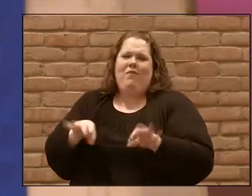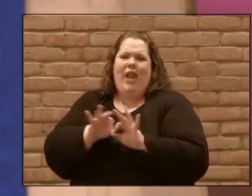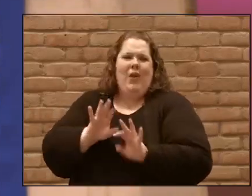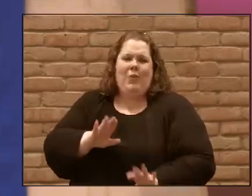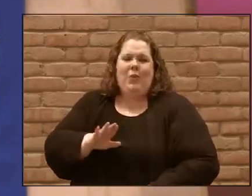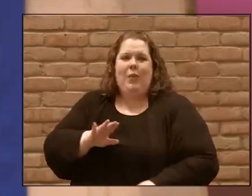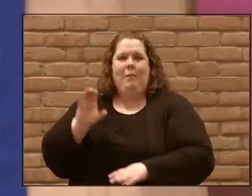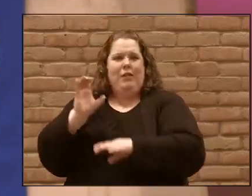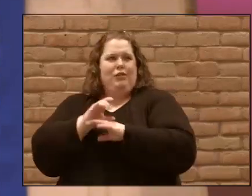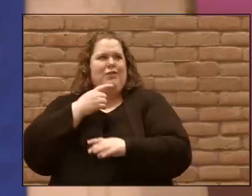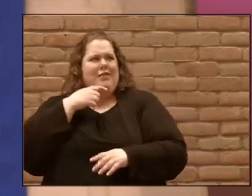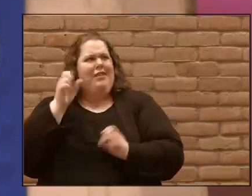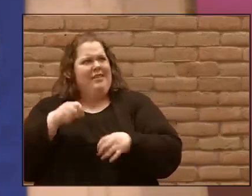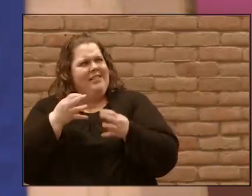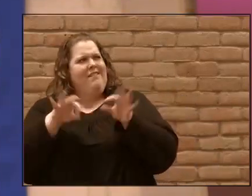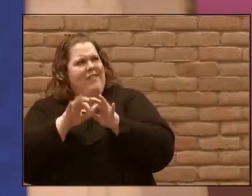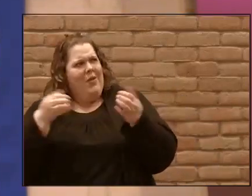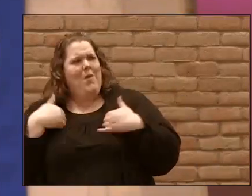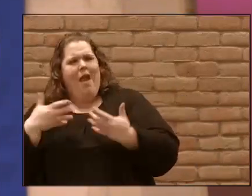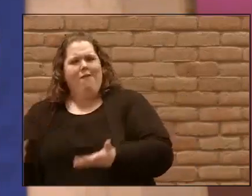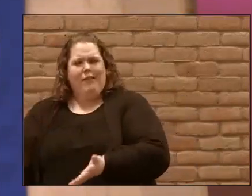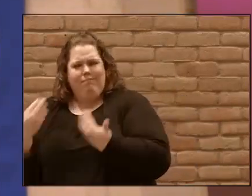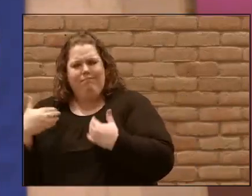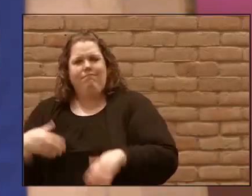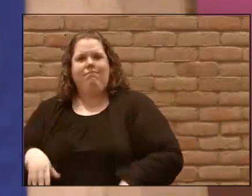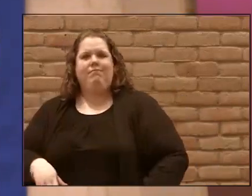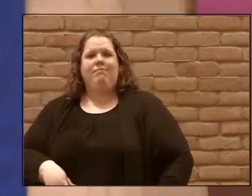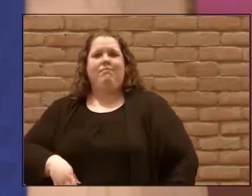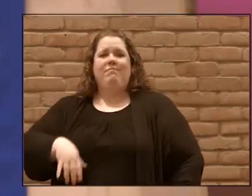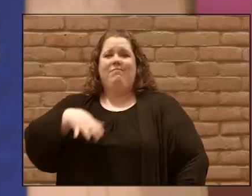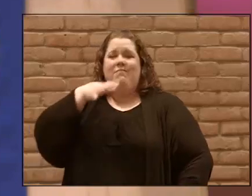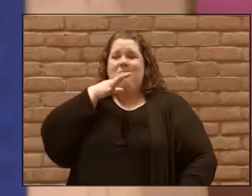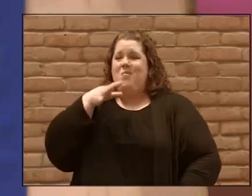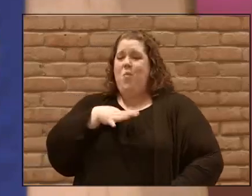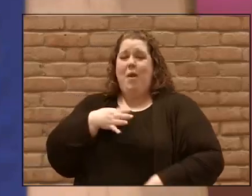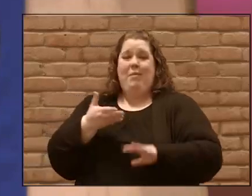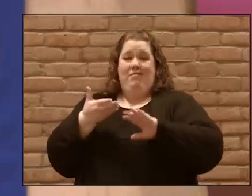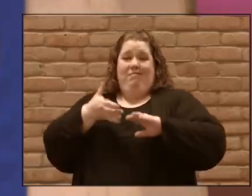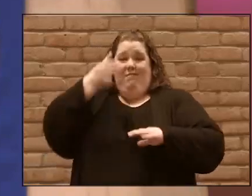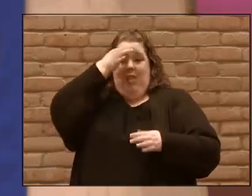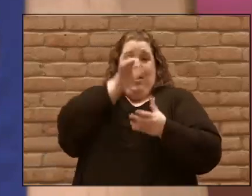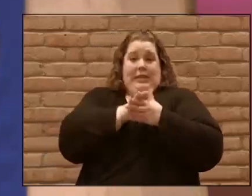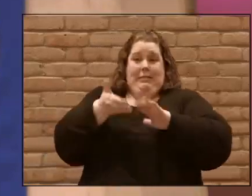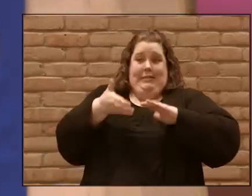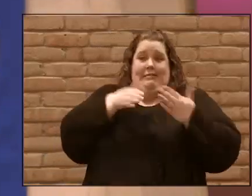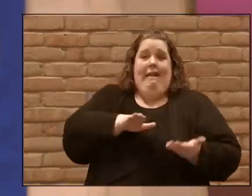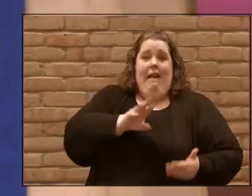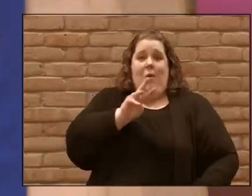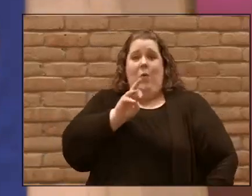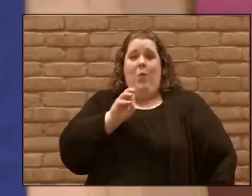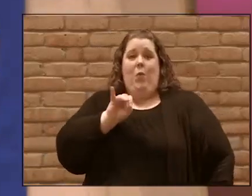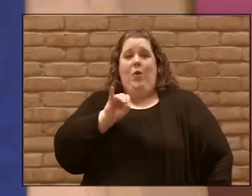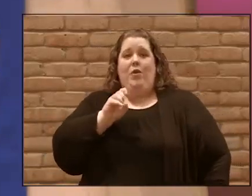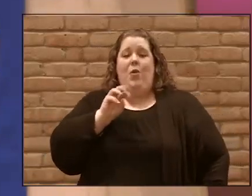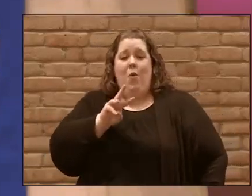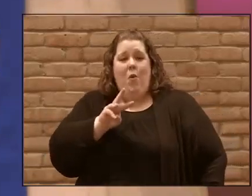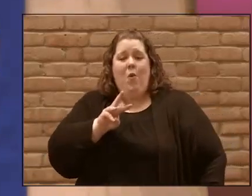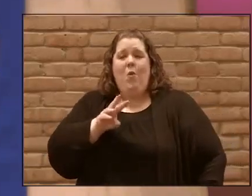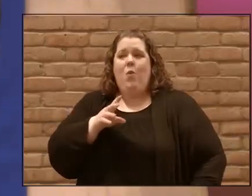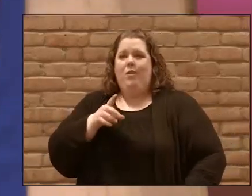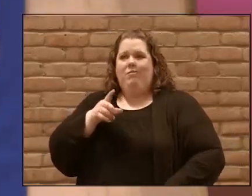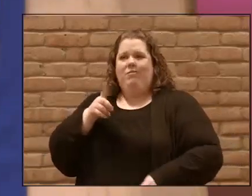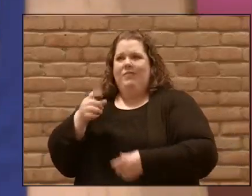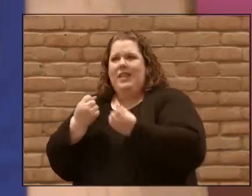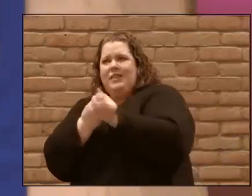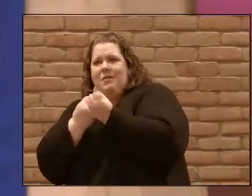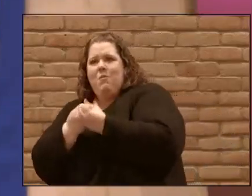widows and orphans, people who would be pushed to the fringe of society and they cared for the sick. Why do you